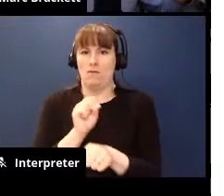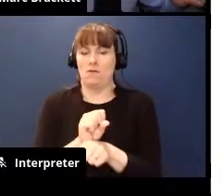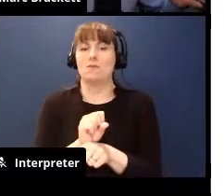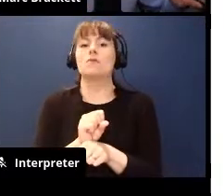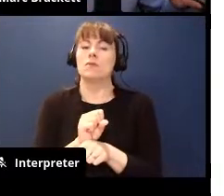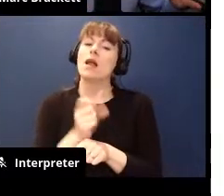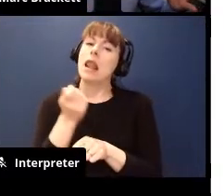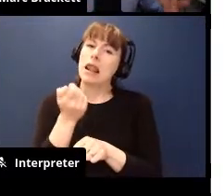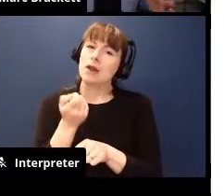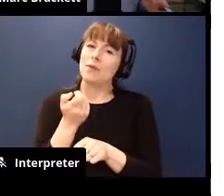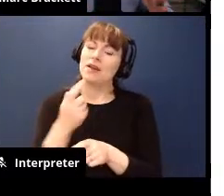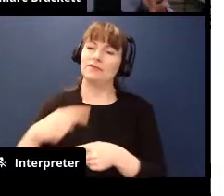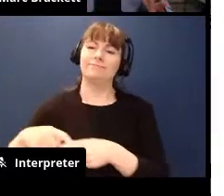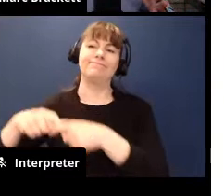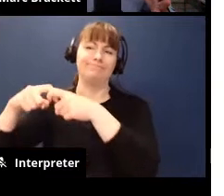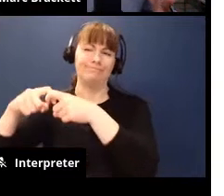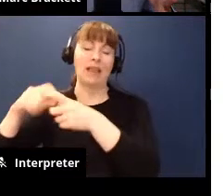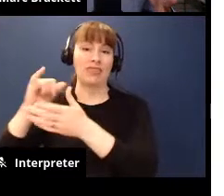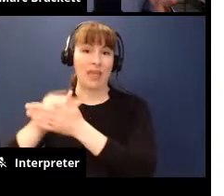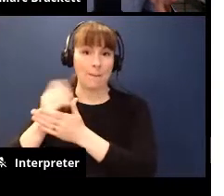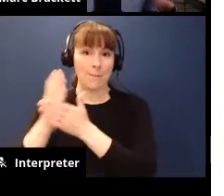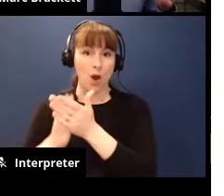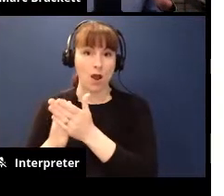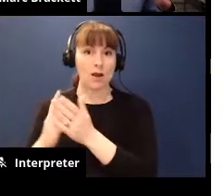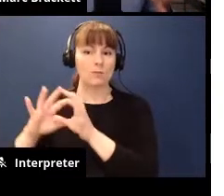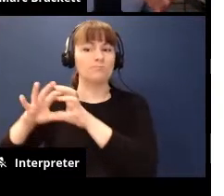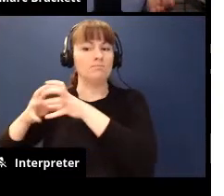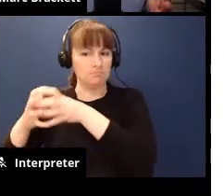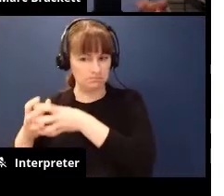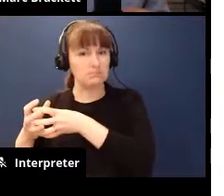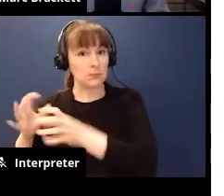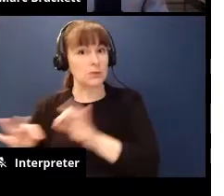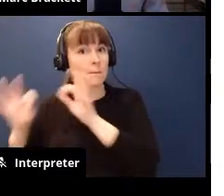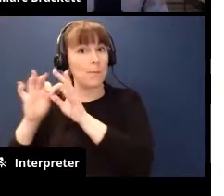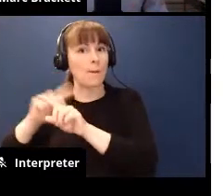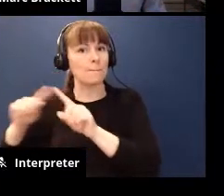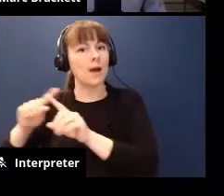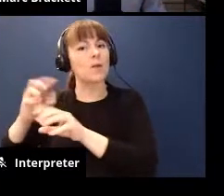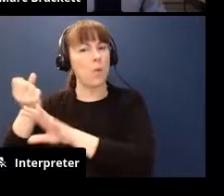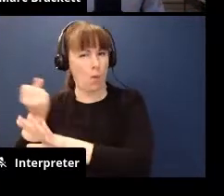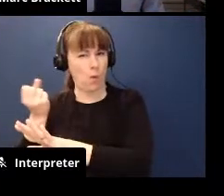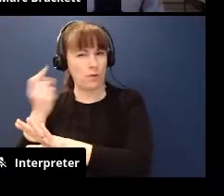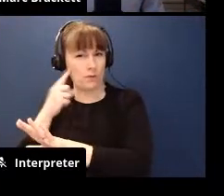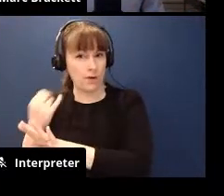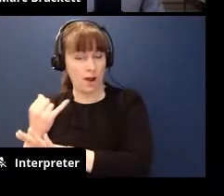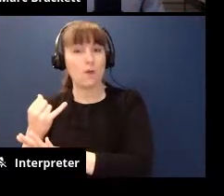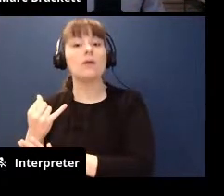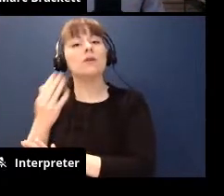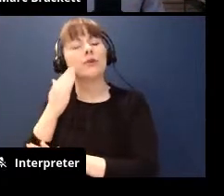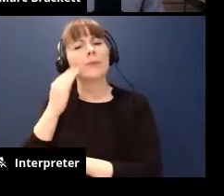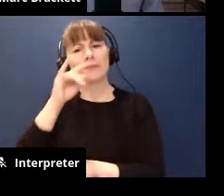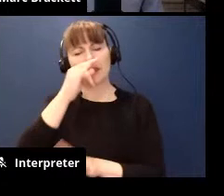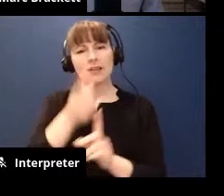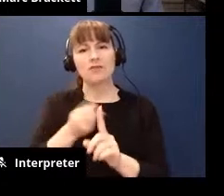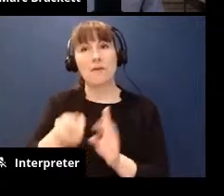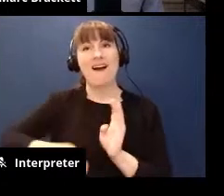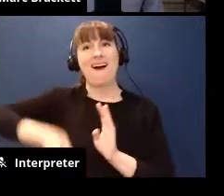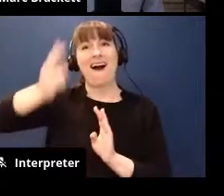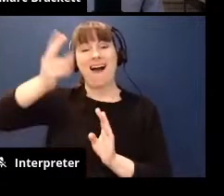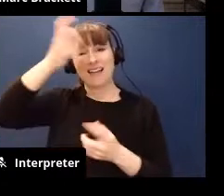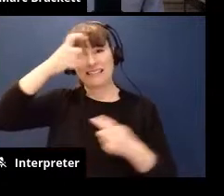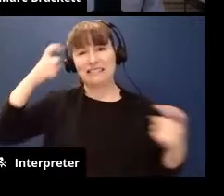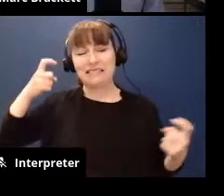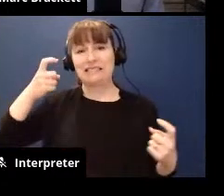compartmentalizing and so that you know a lot of kids who come from you know high trauma backgrounds